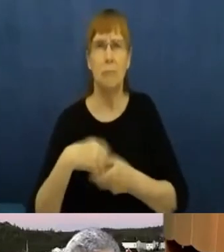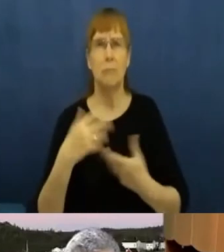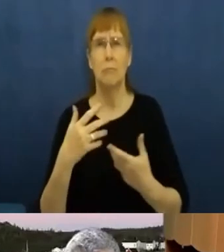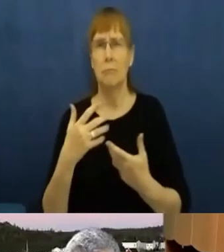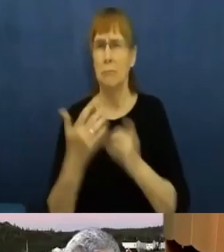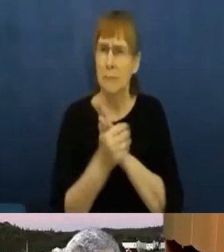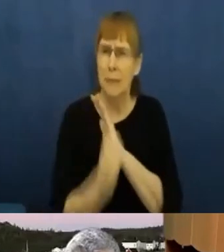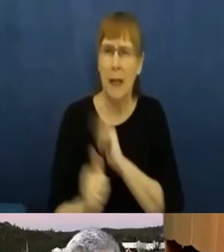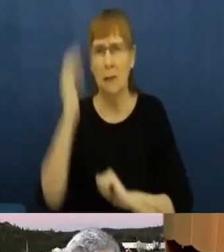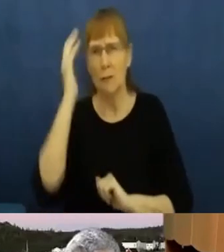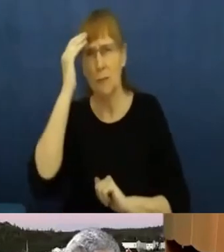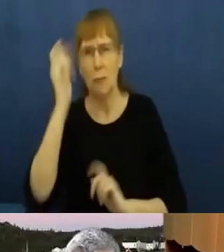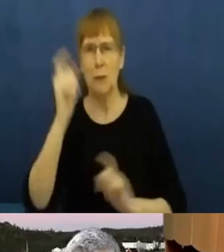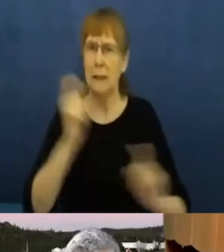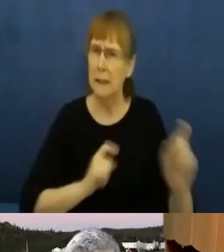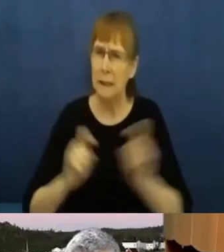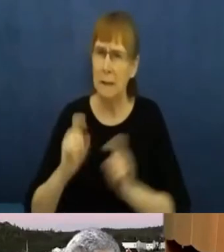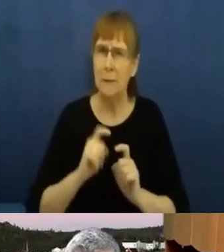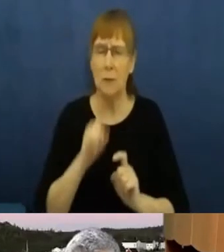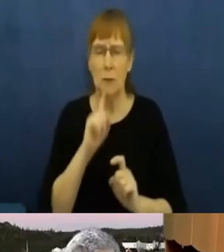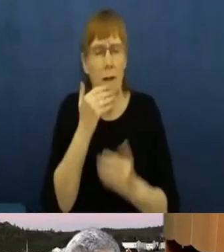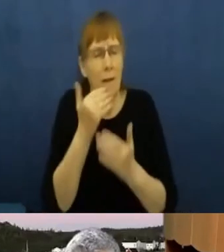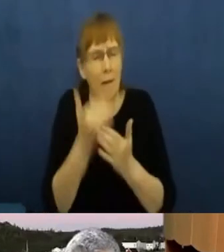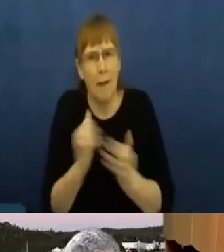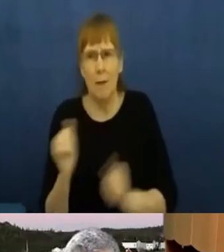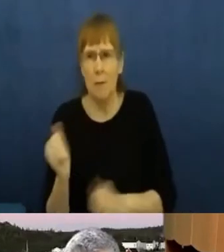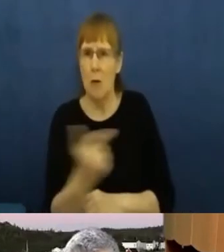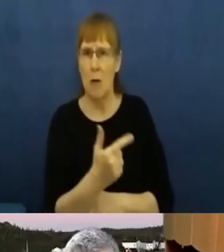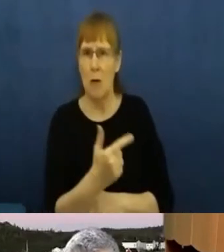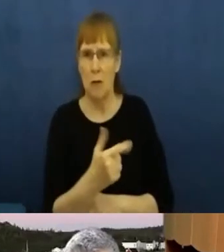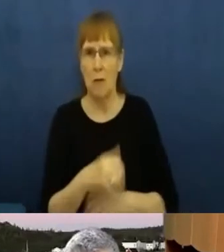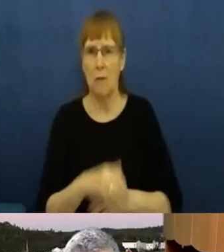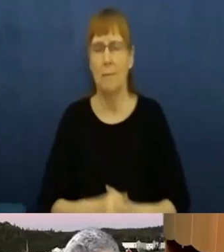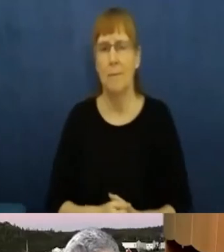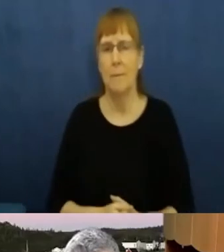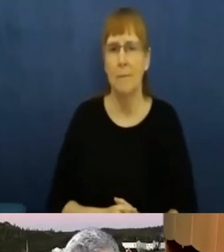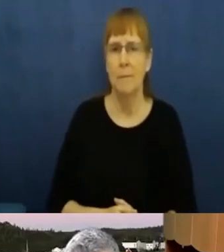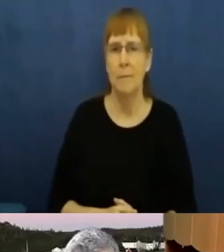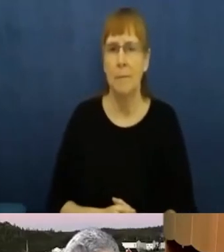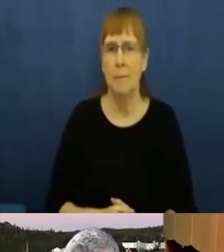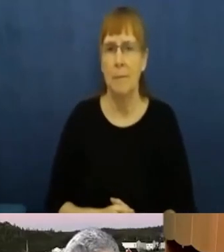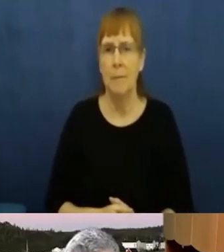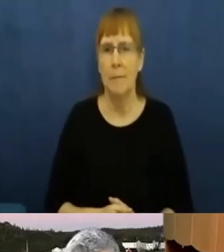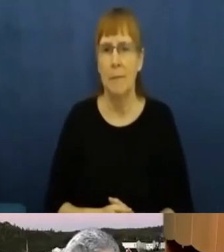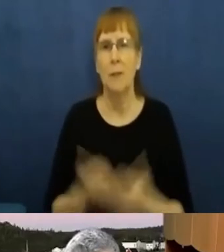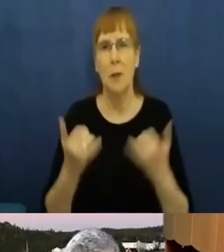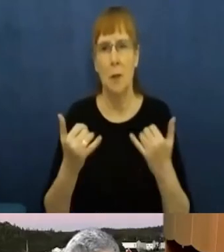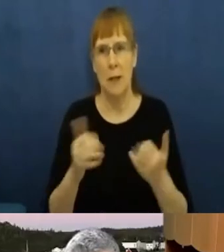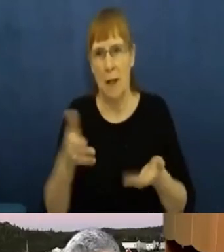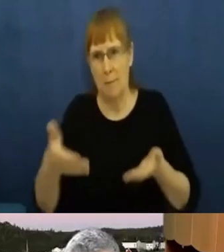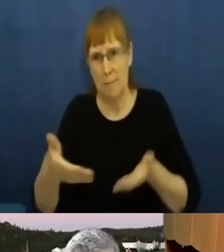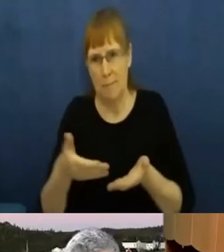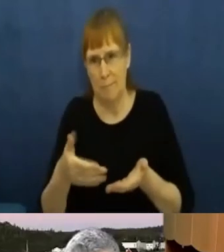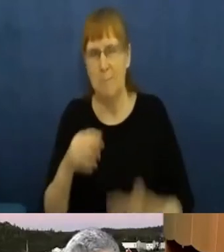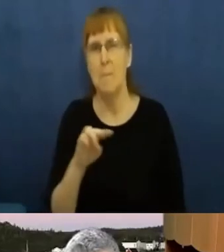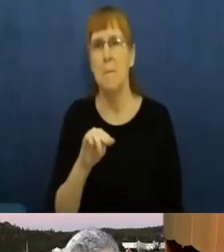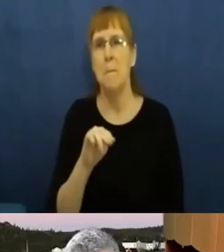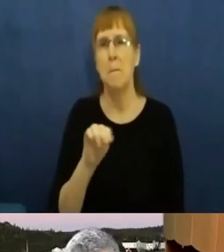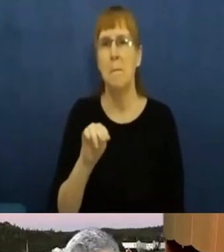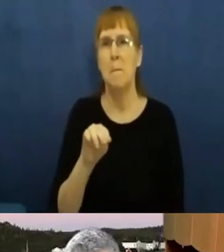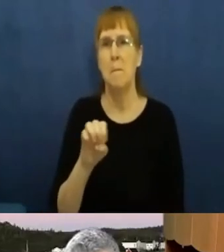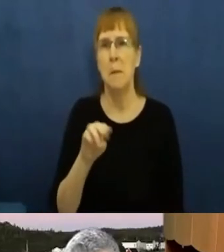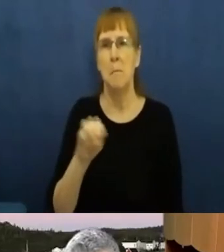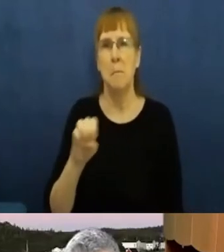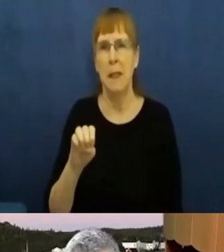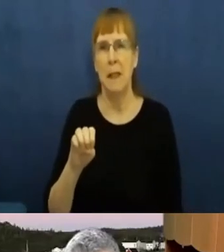And I am really privileged to welcome Mimi Lavelle-Harvard, who